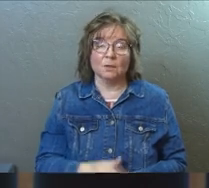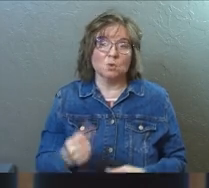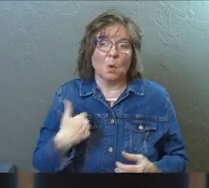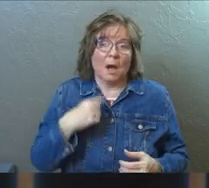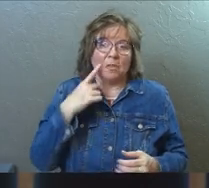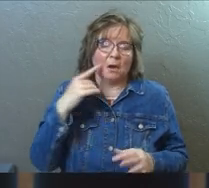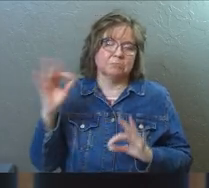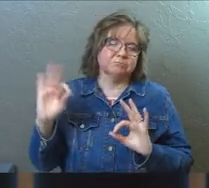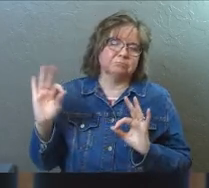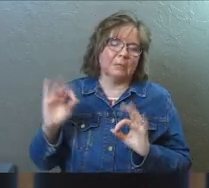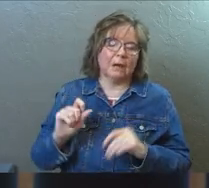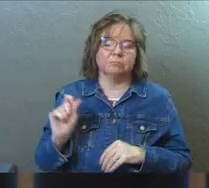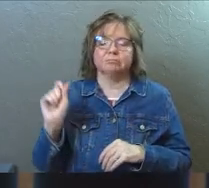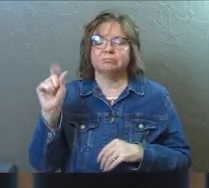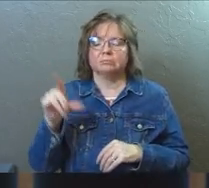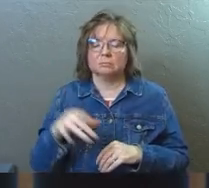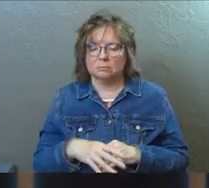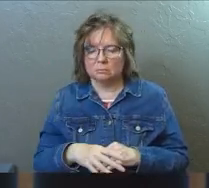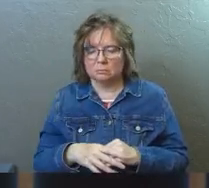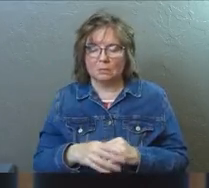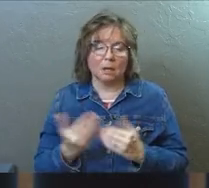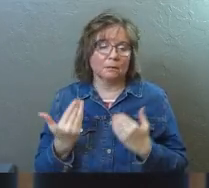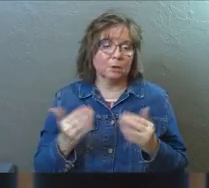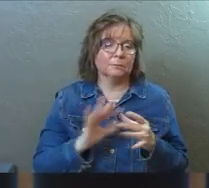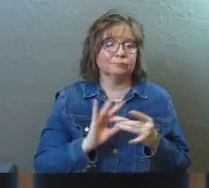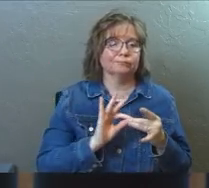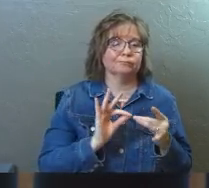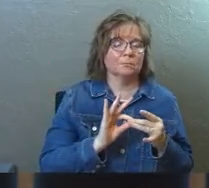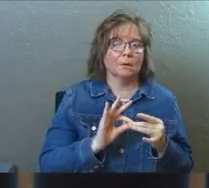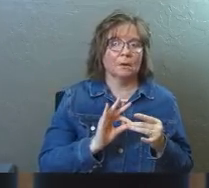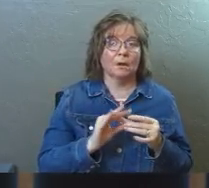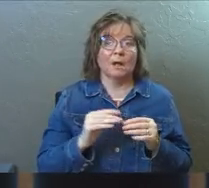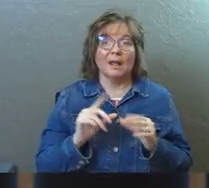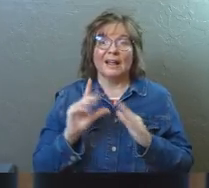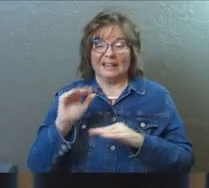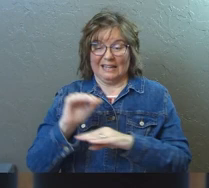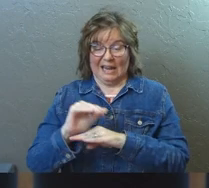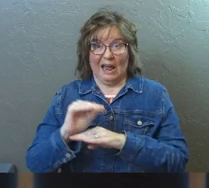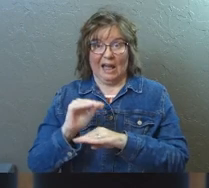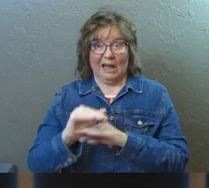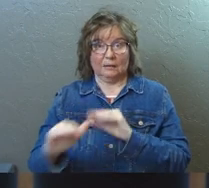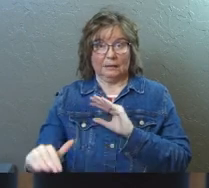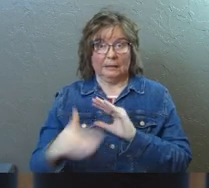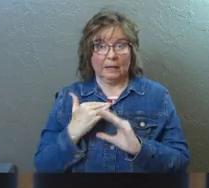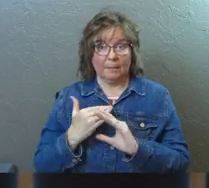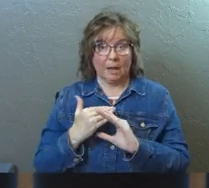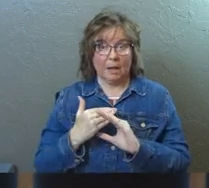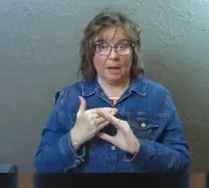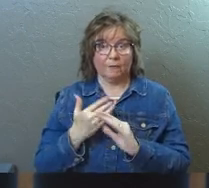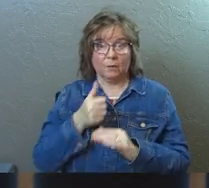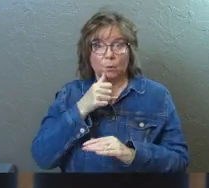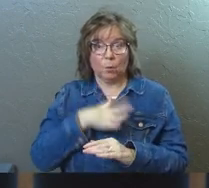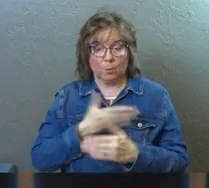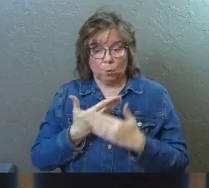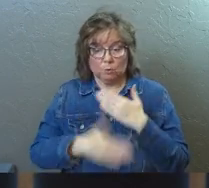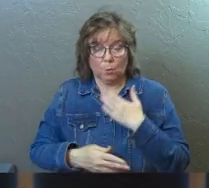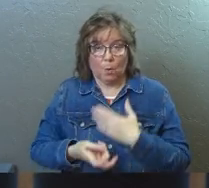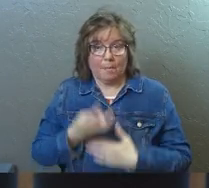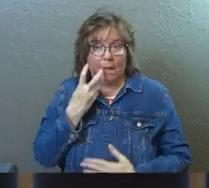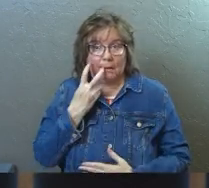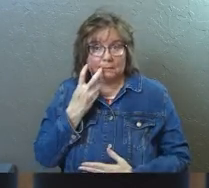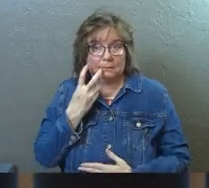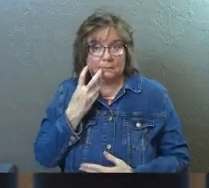So I didn't think much of it. I just kind of did my duty and moved on. I got an email that night from a woman who had been born blind and